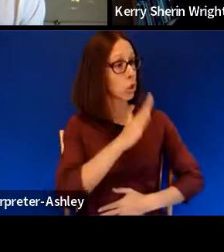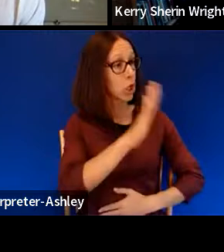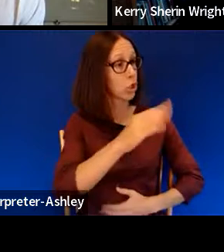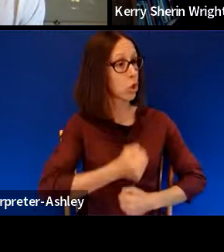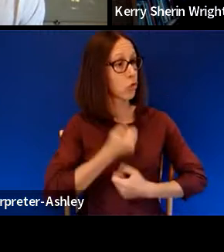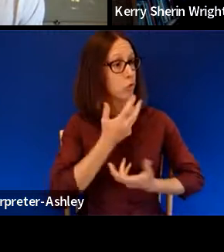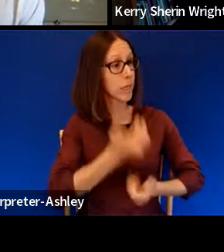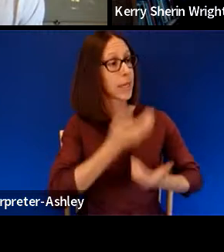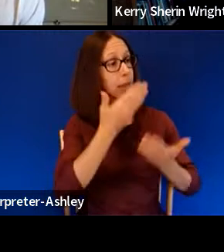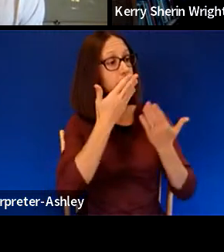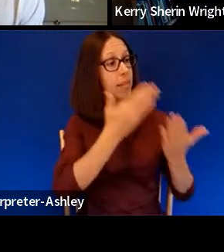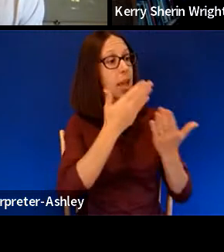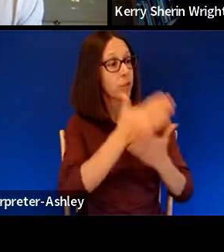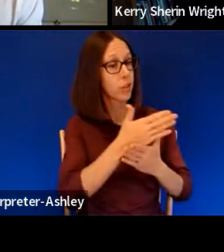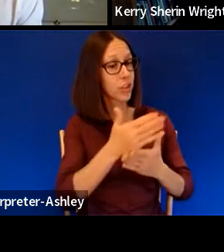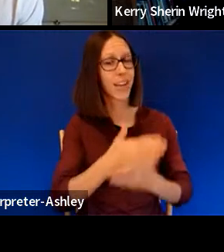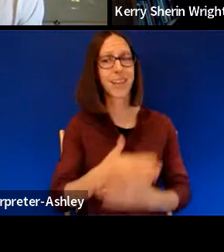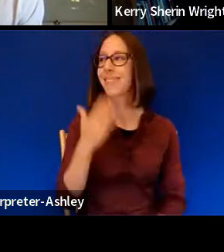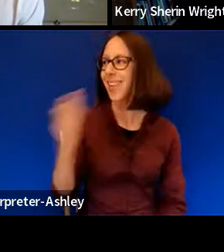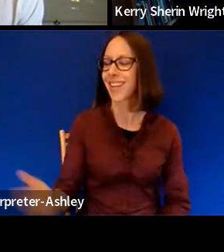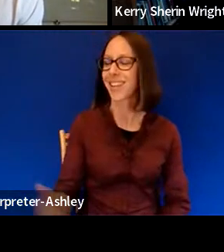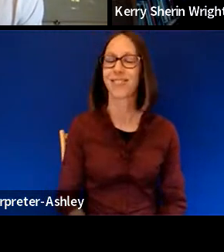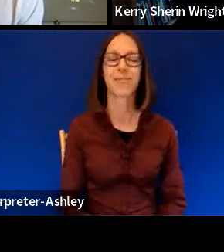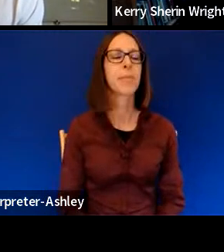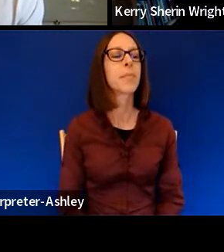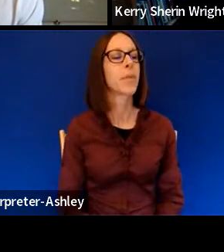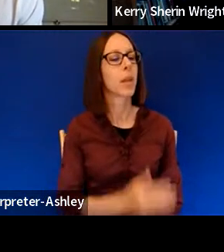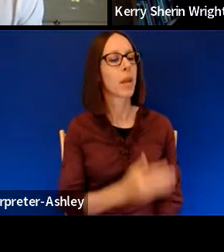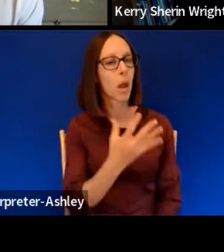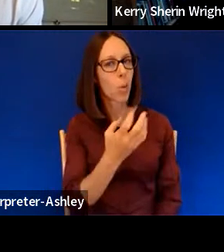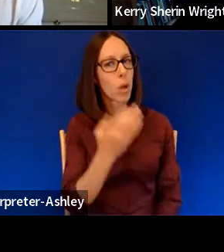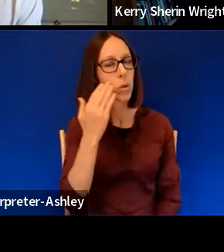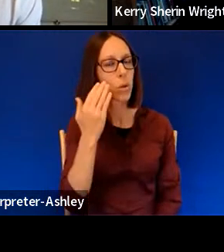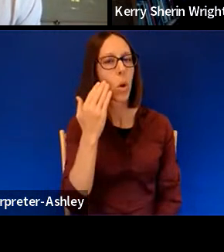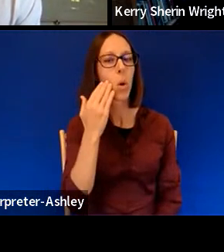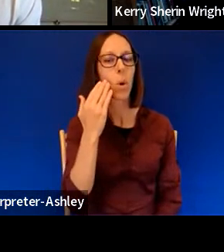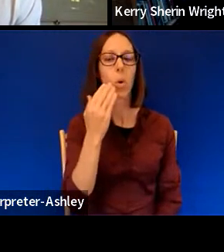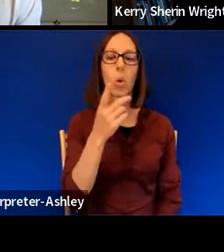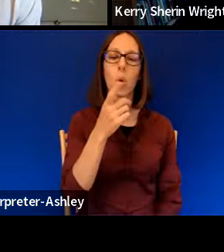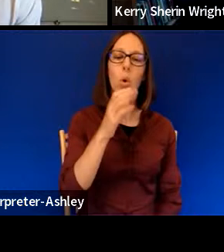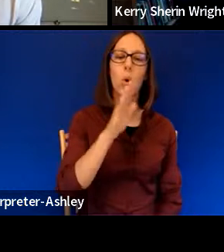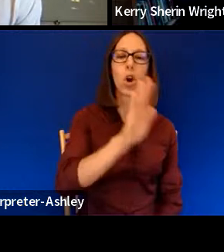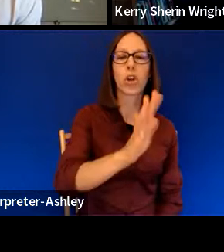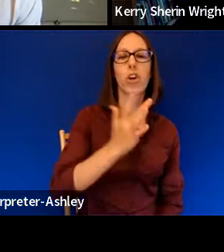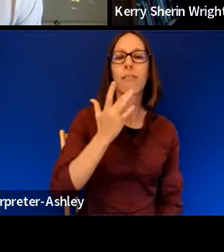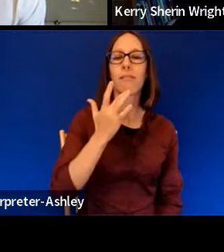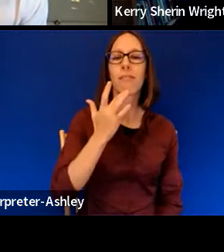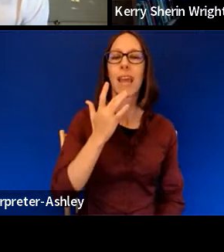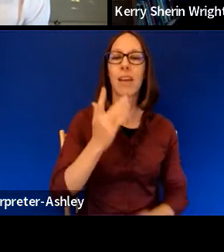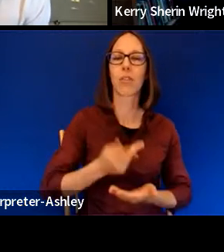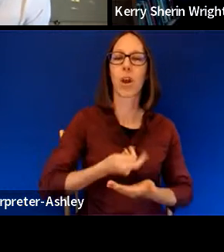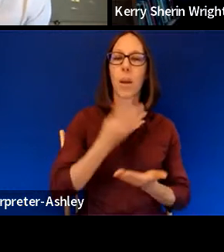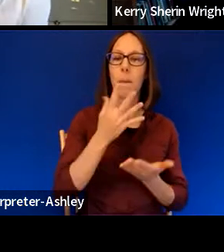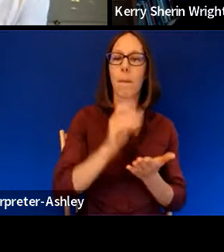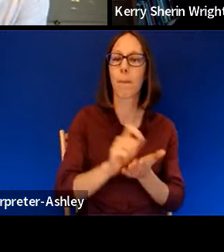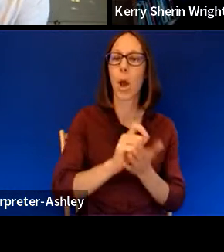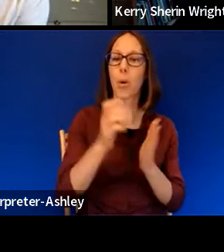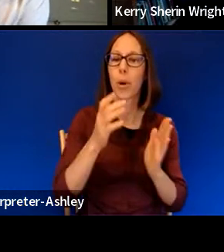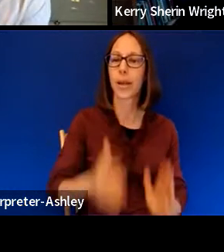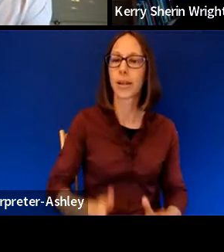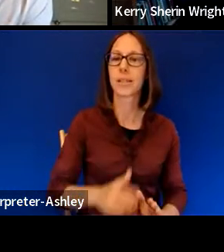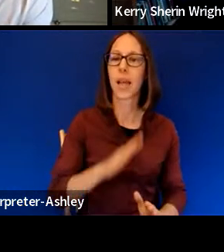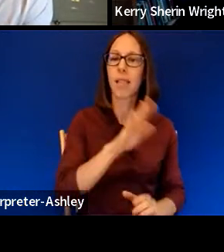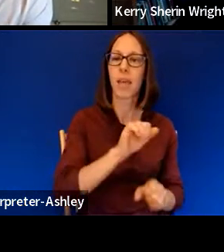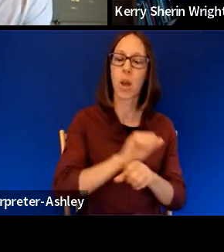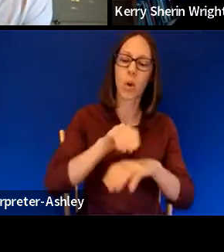sharing with us. Thank you. And, um, wants to know who are some of your favorite poets and how did their work influence